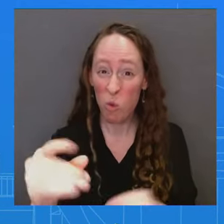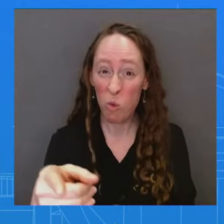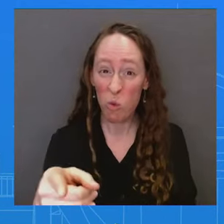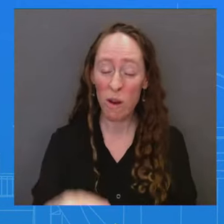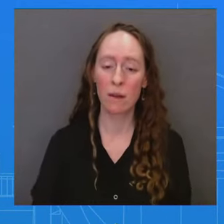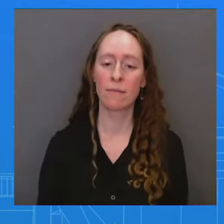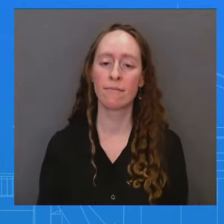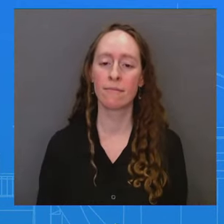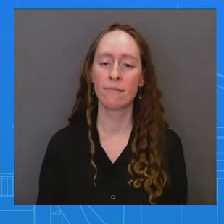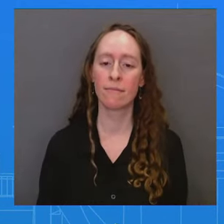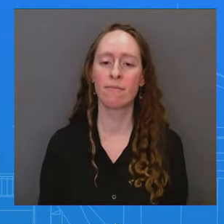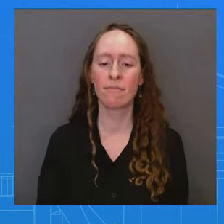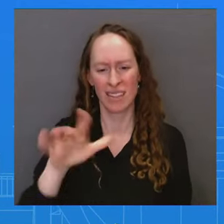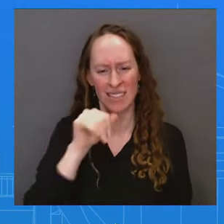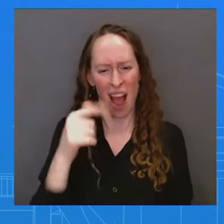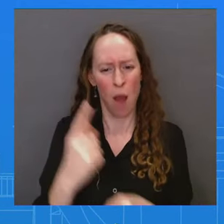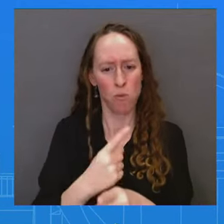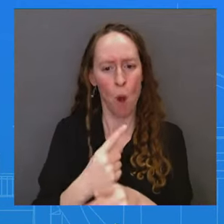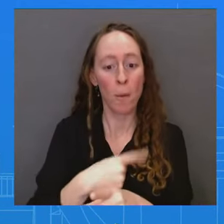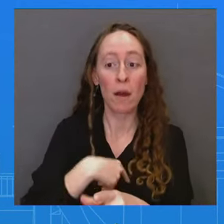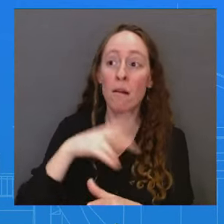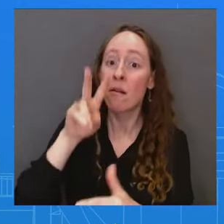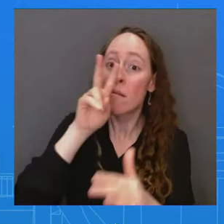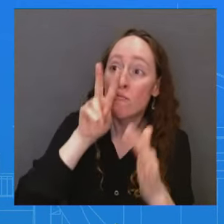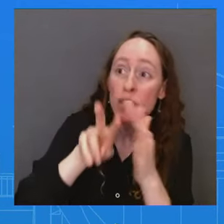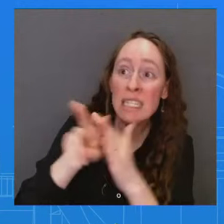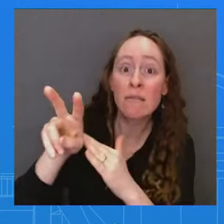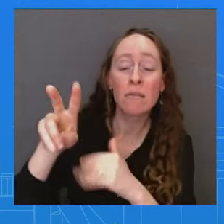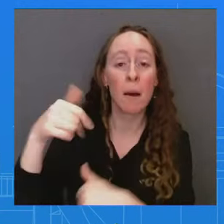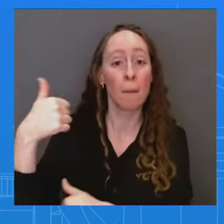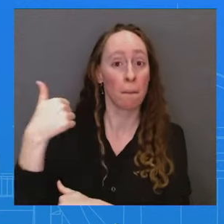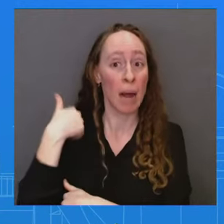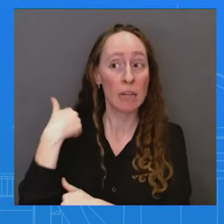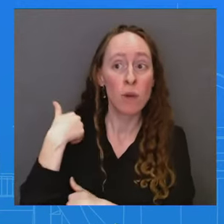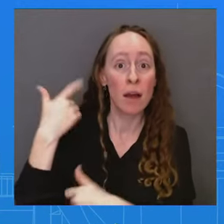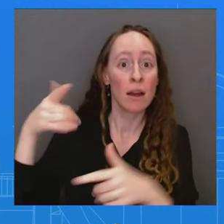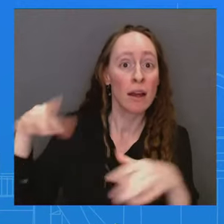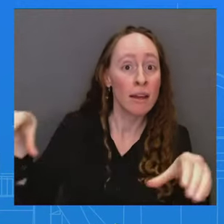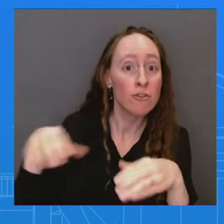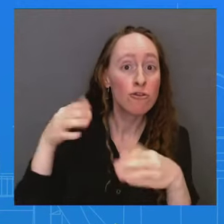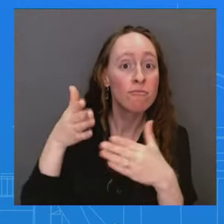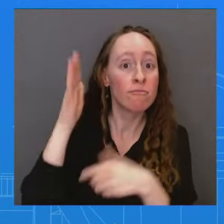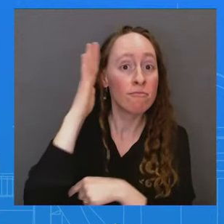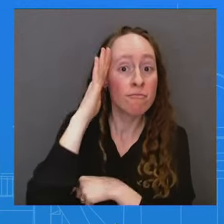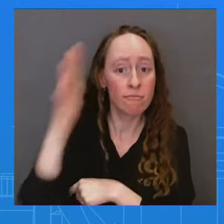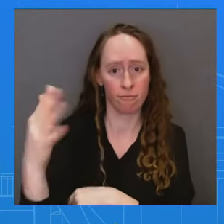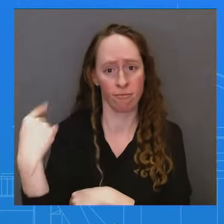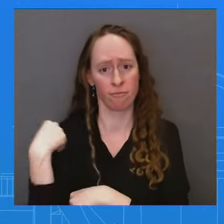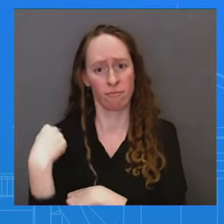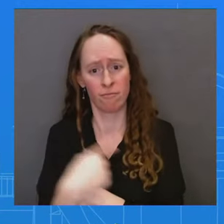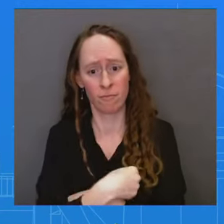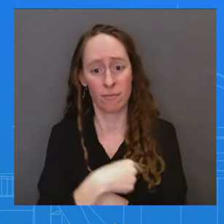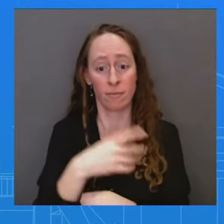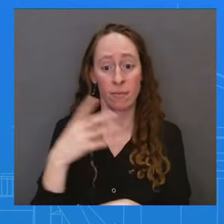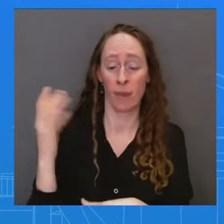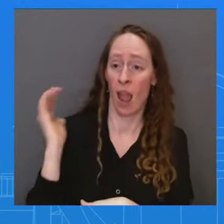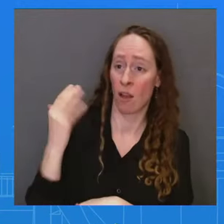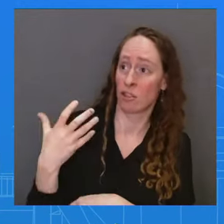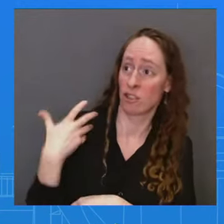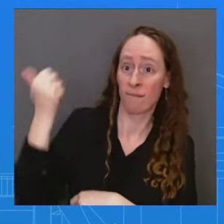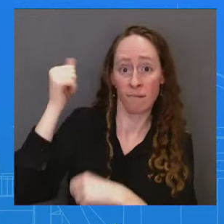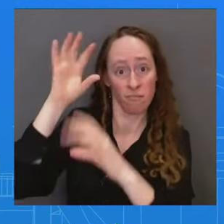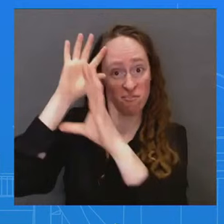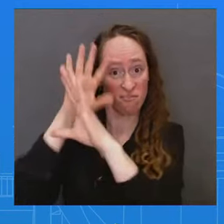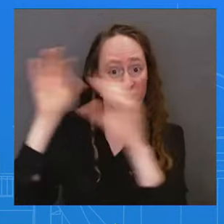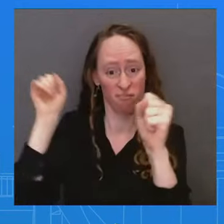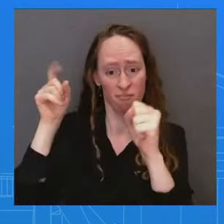options one way or another that the Commander-in-Chief is weighing or has weighed. We take seriously the responsibility to